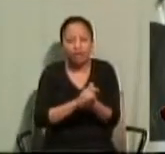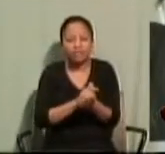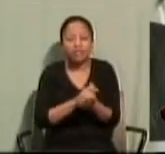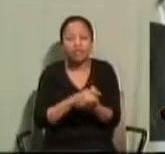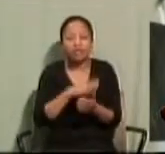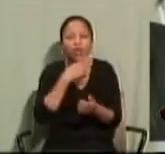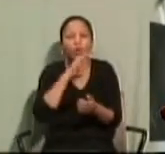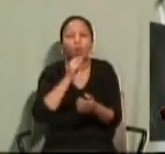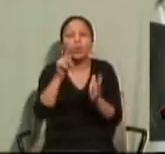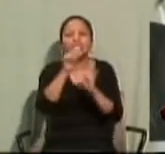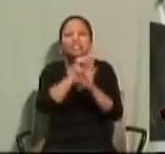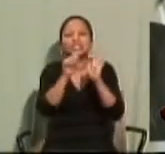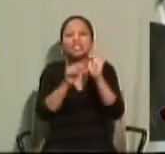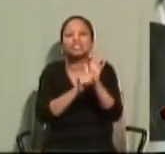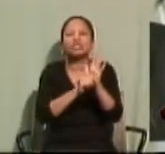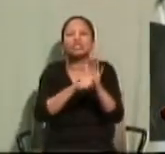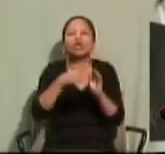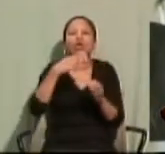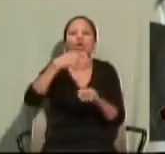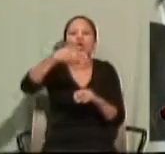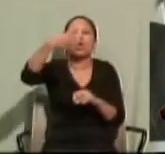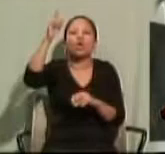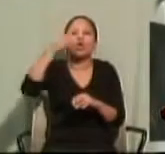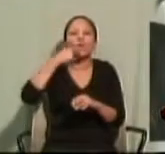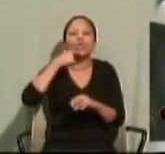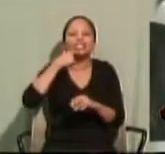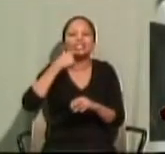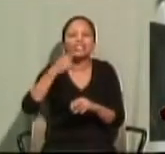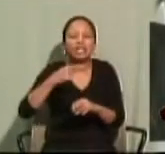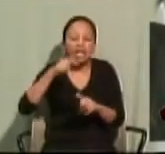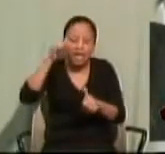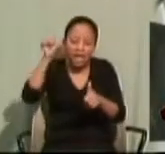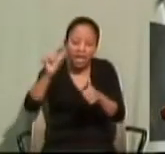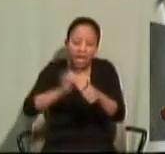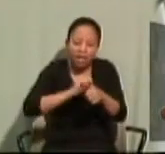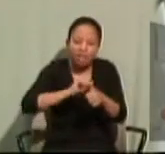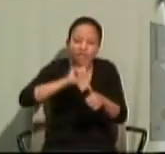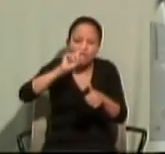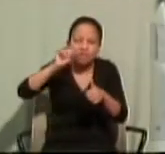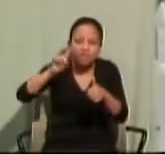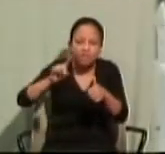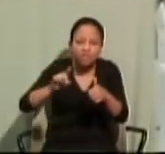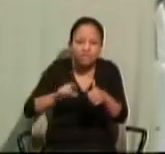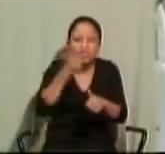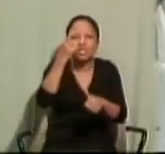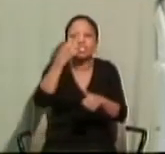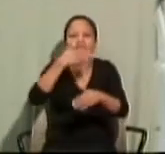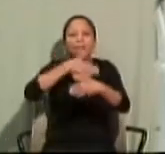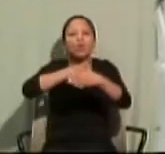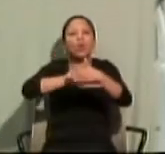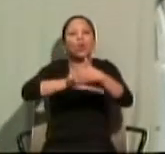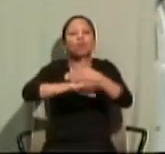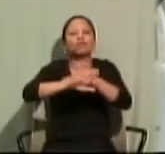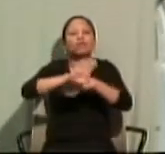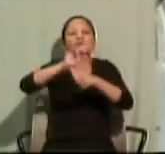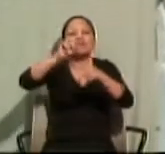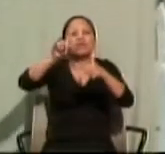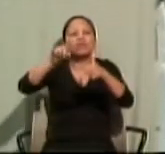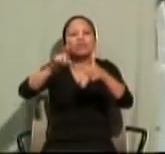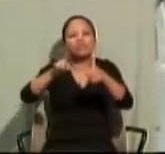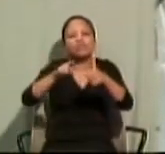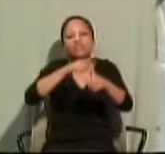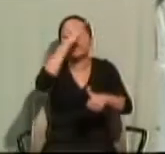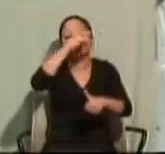Consecrate to me every firstborn. The first son to leave the